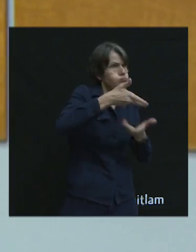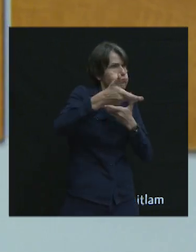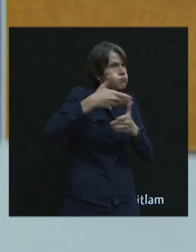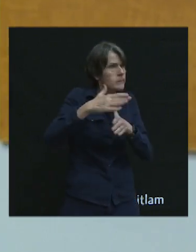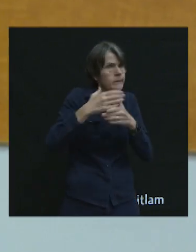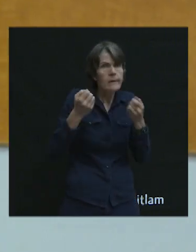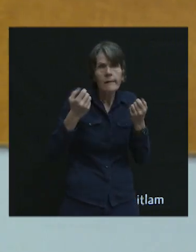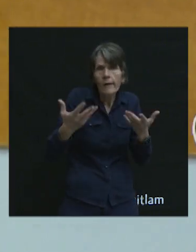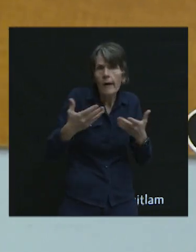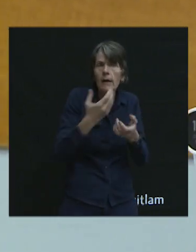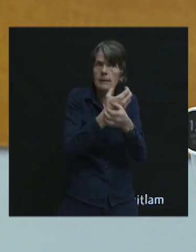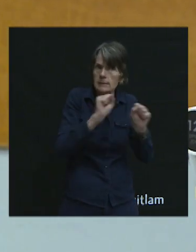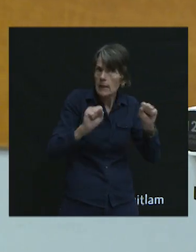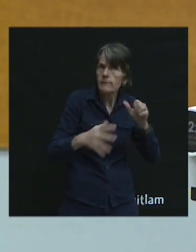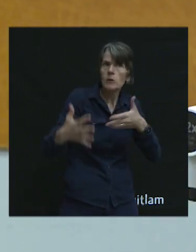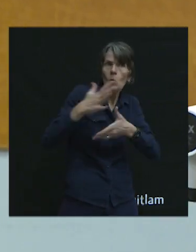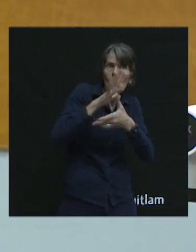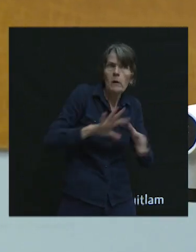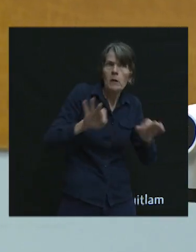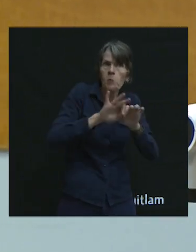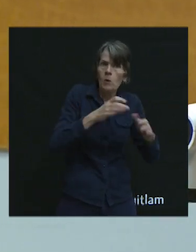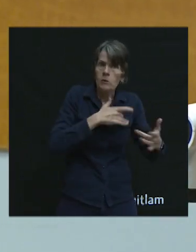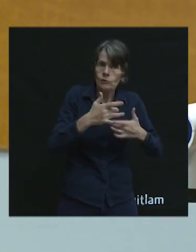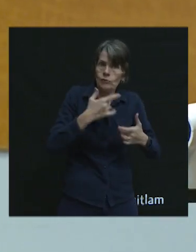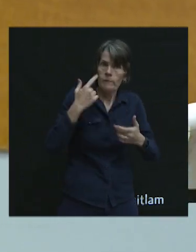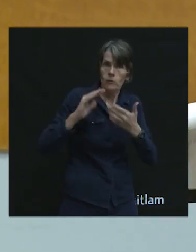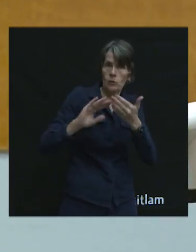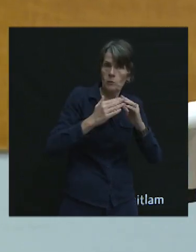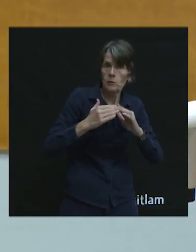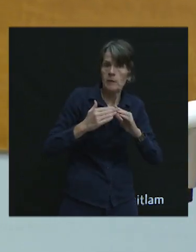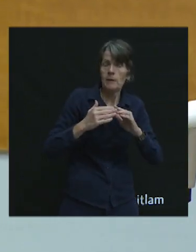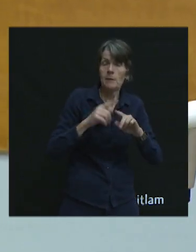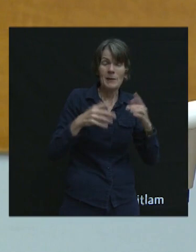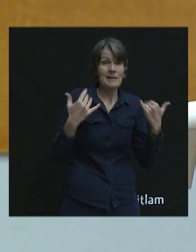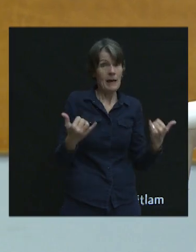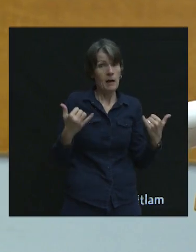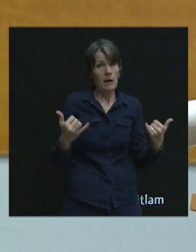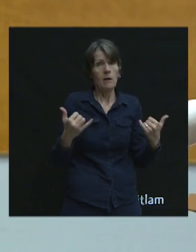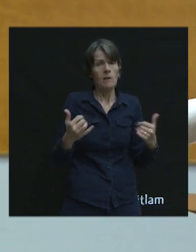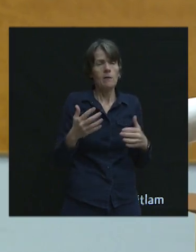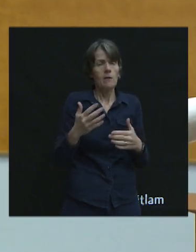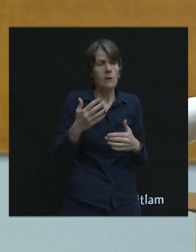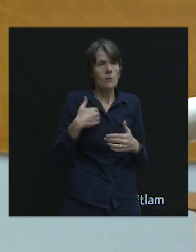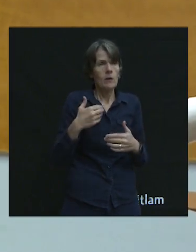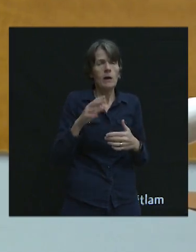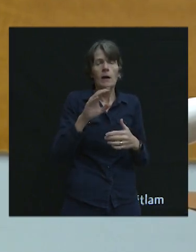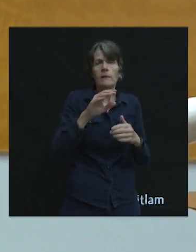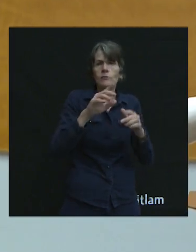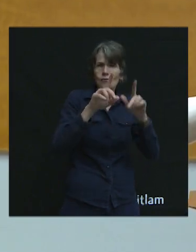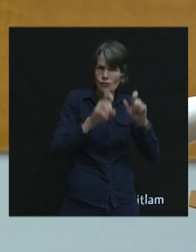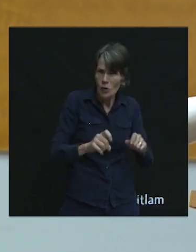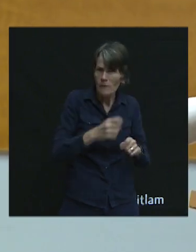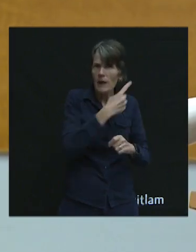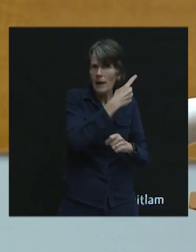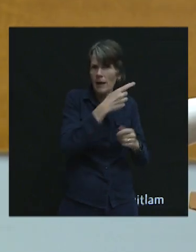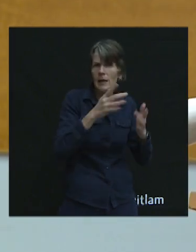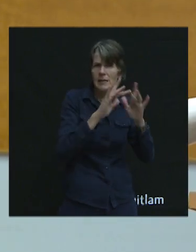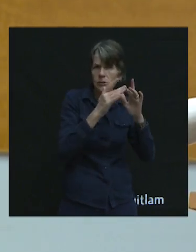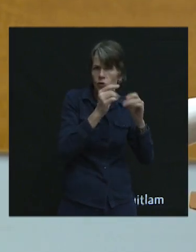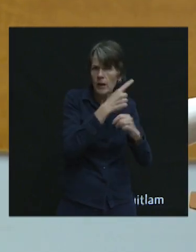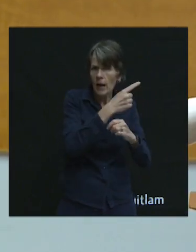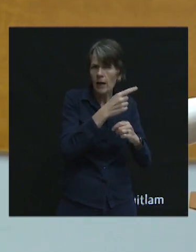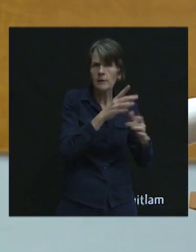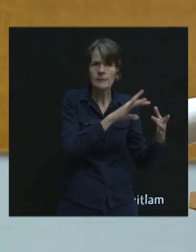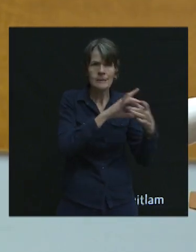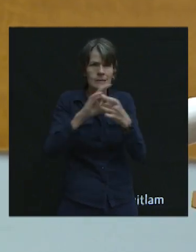a lot. And safety seems to be a very important concern for the community. But right now, there's a mapping survey online associated with the